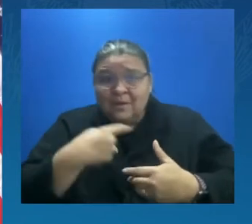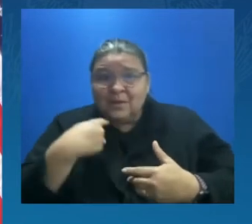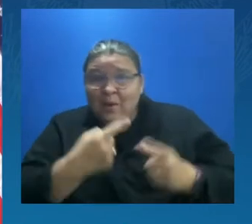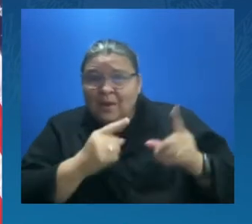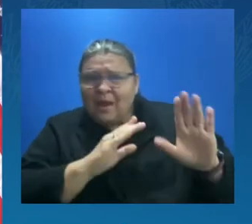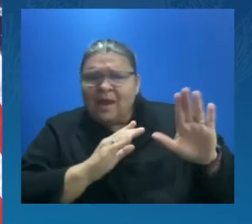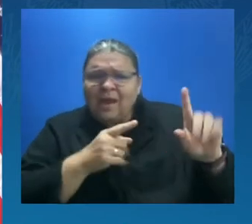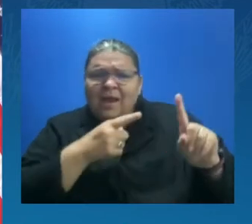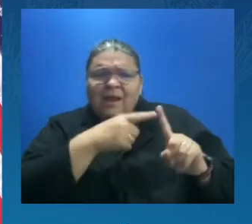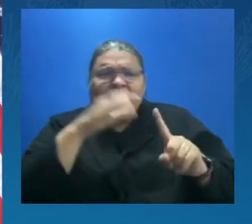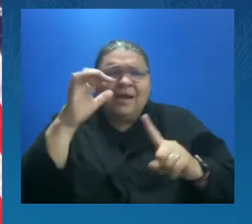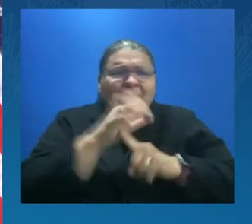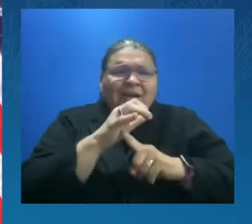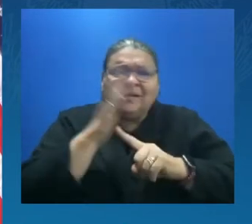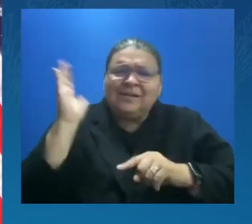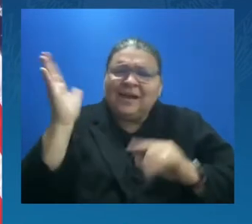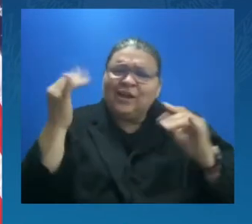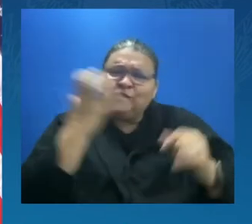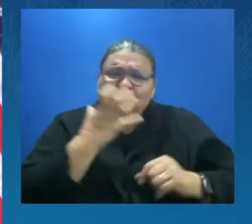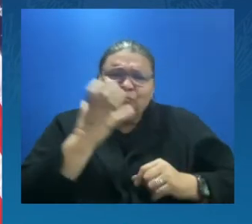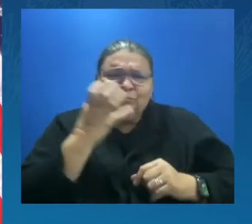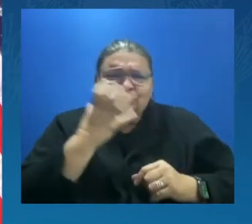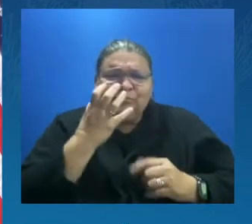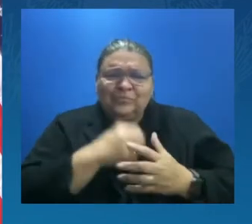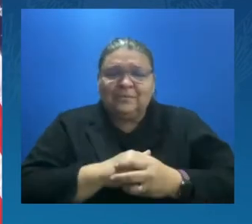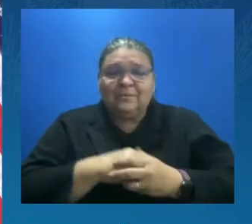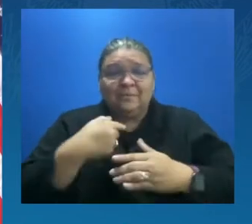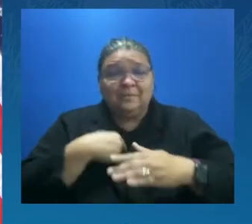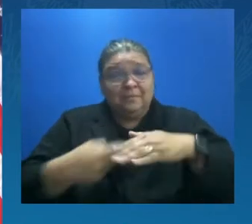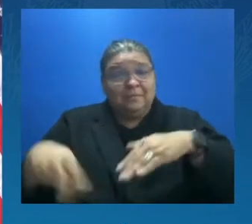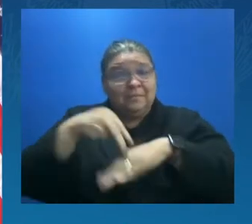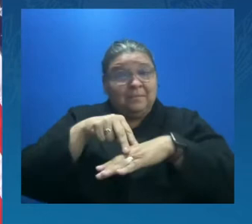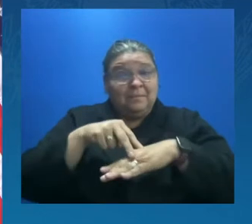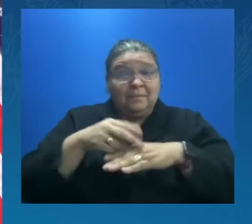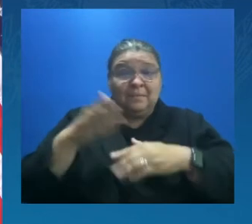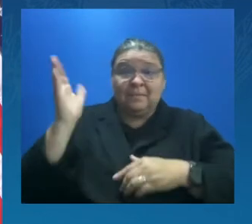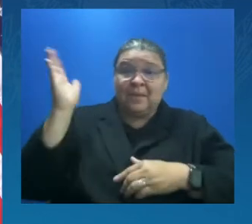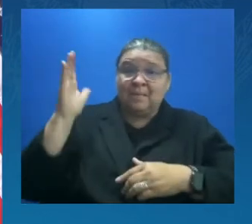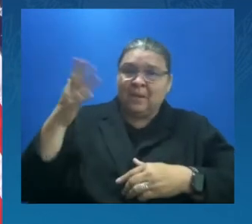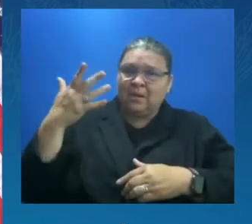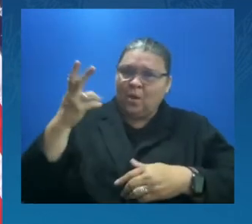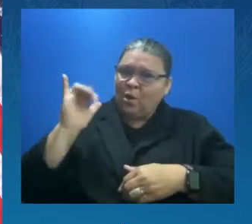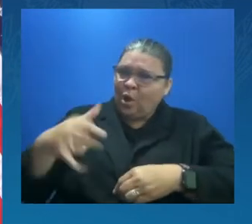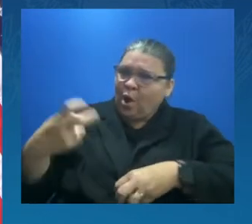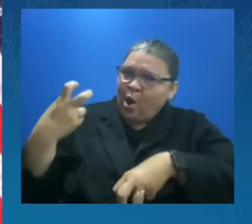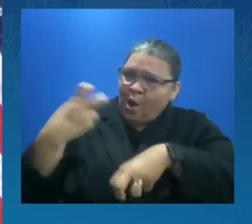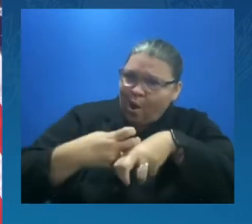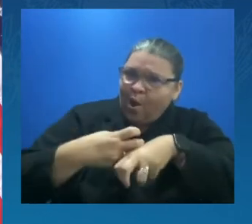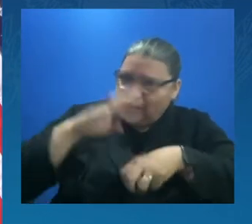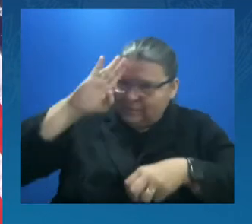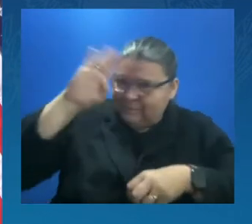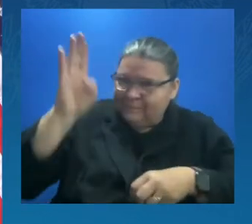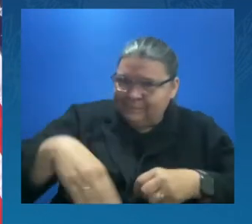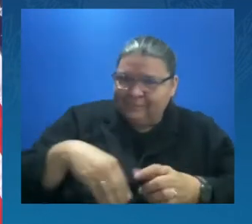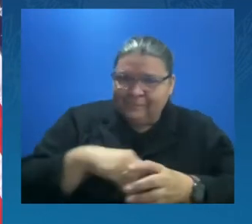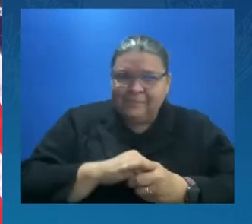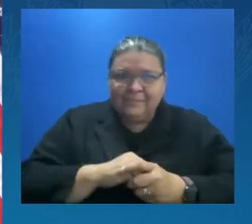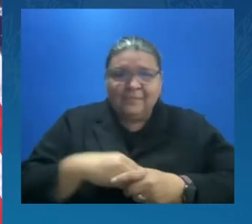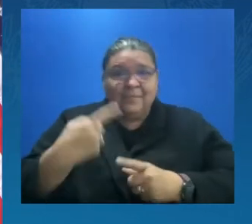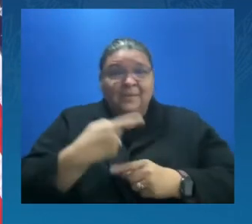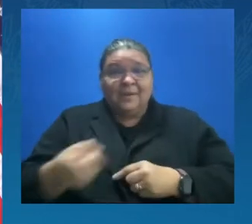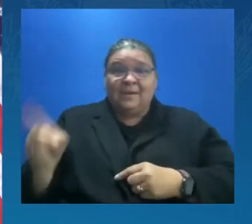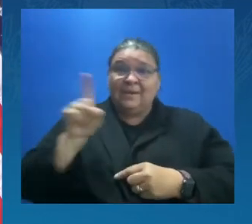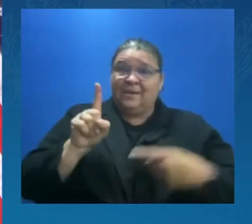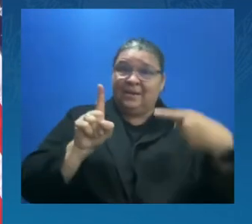know, public speaking is very difficult, but you hope that at the end of your presentation that you not only